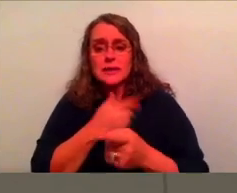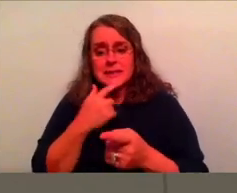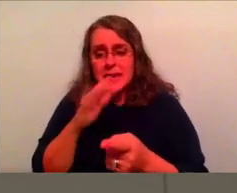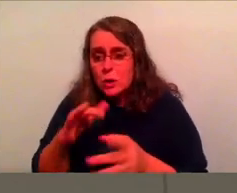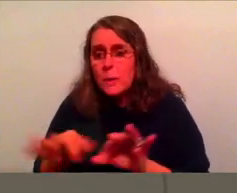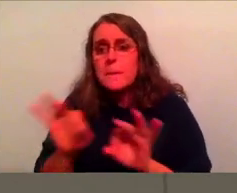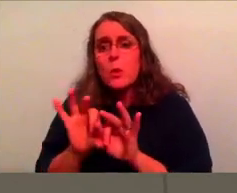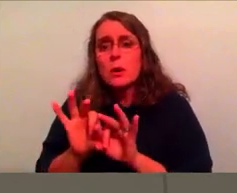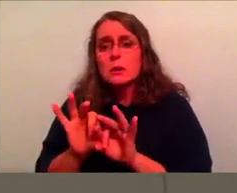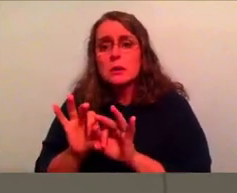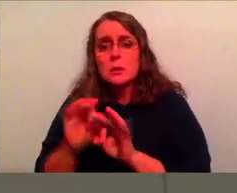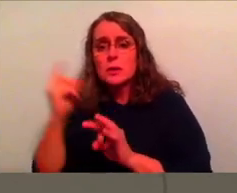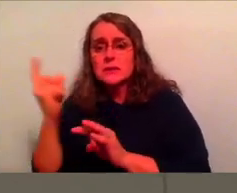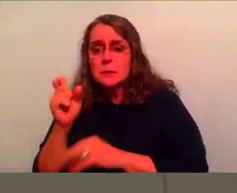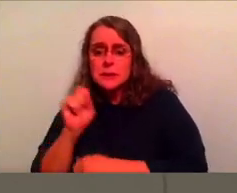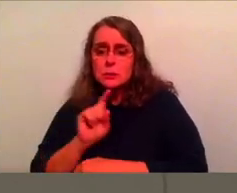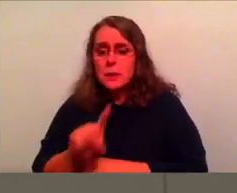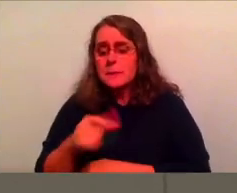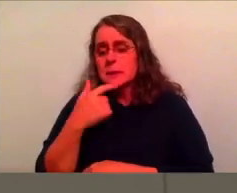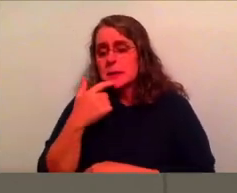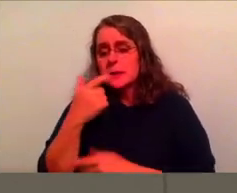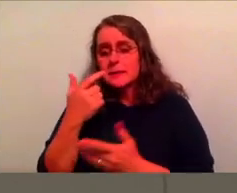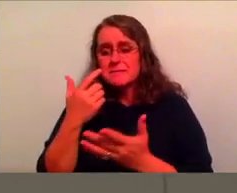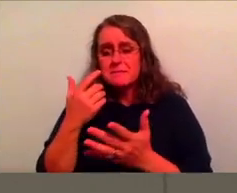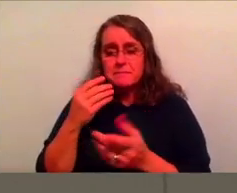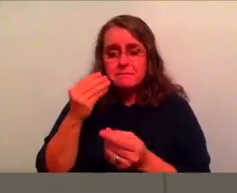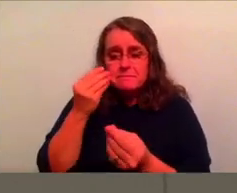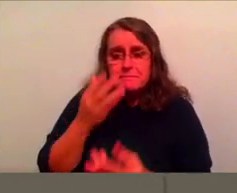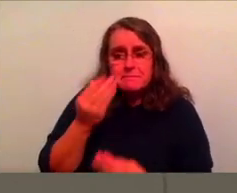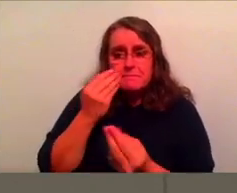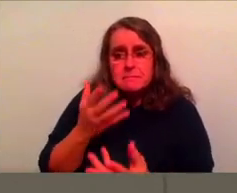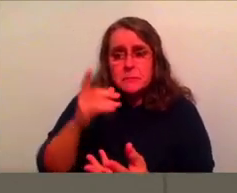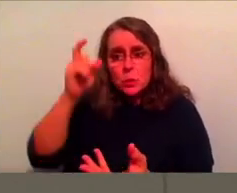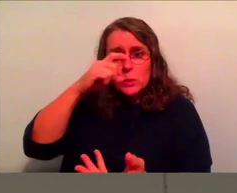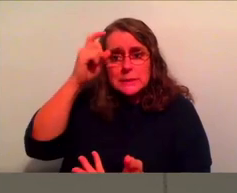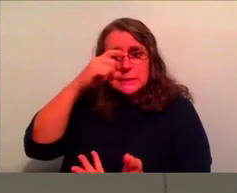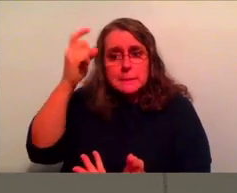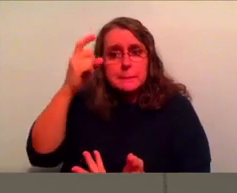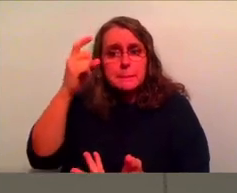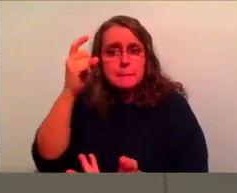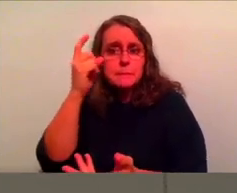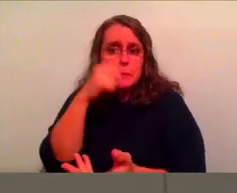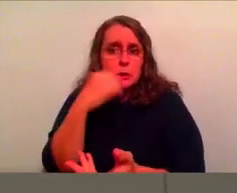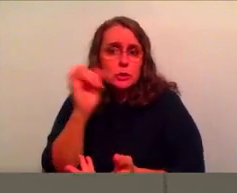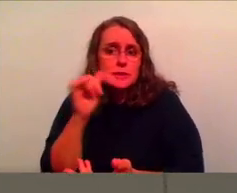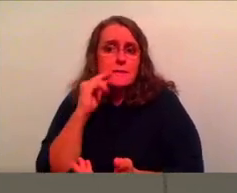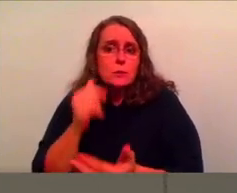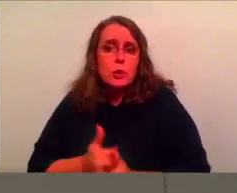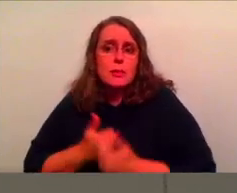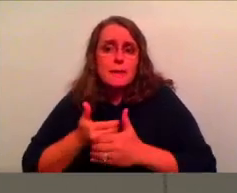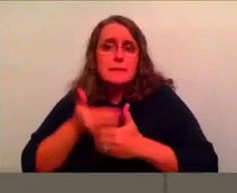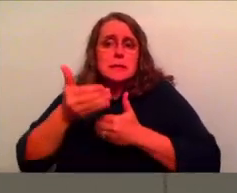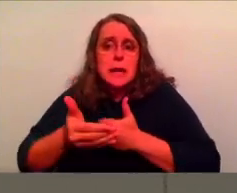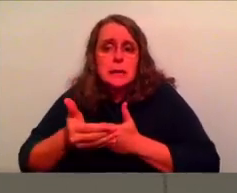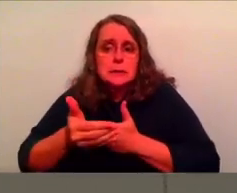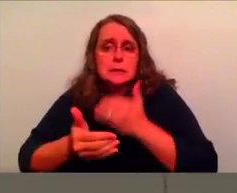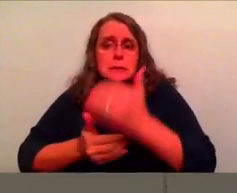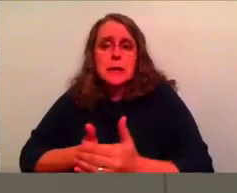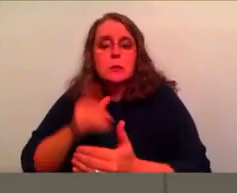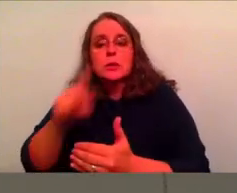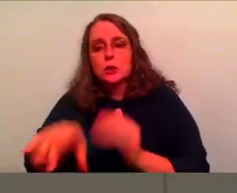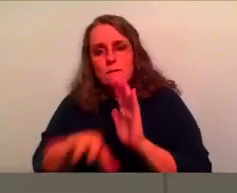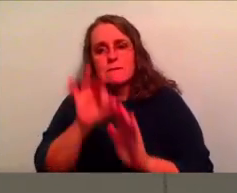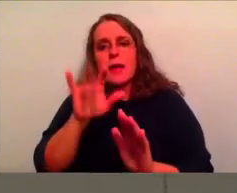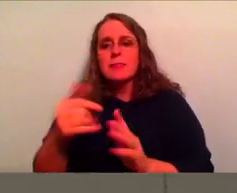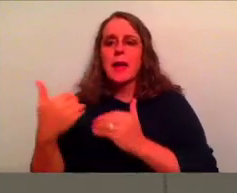somebody to come in and to help just give you wisdom on what's next in your life, whatever that may look like. We need those people around us. need to find that accountability, like Matt's